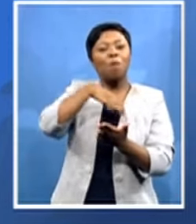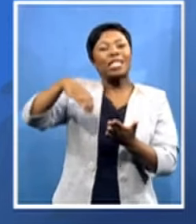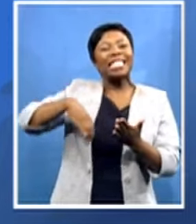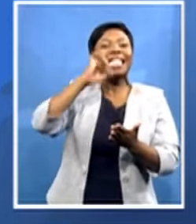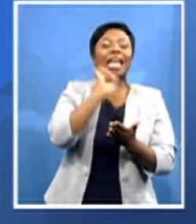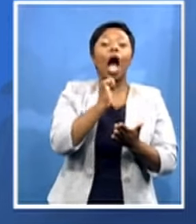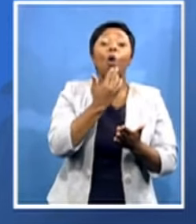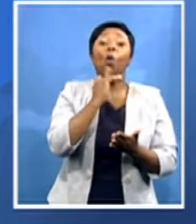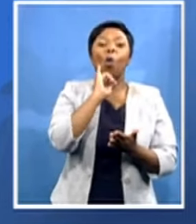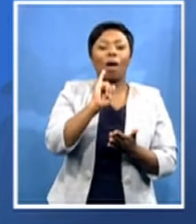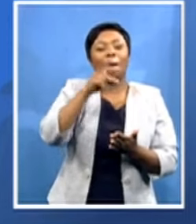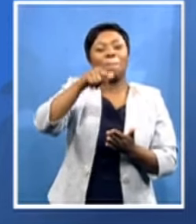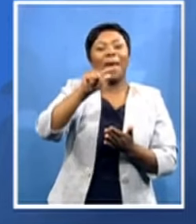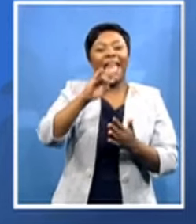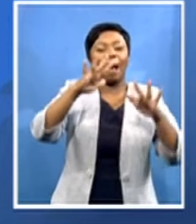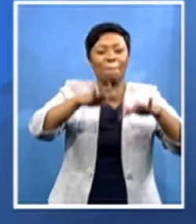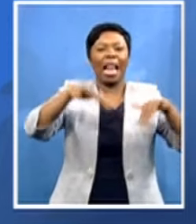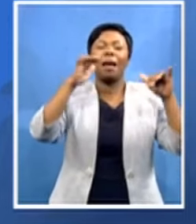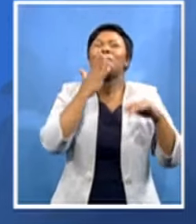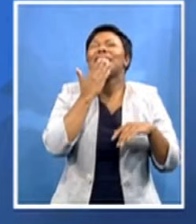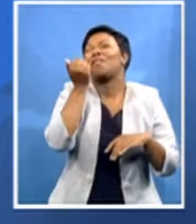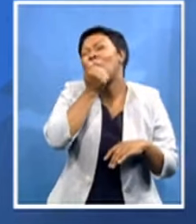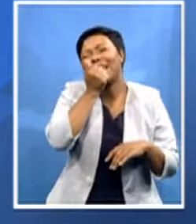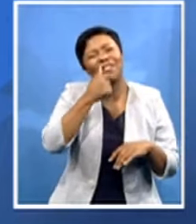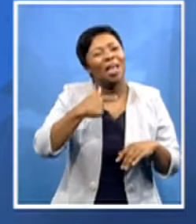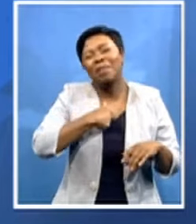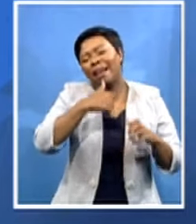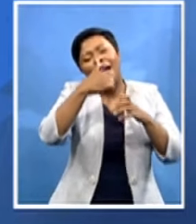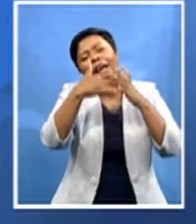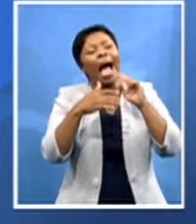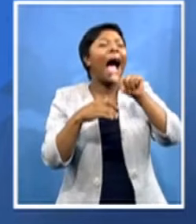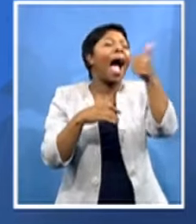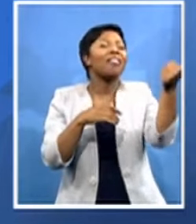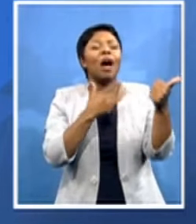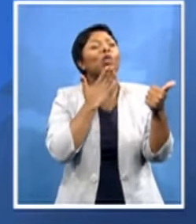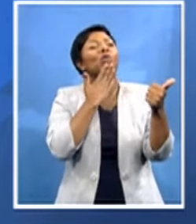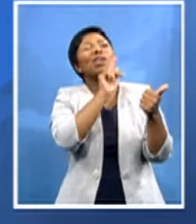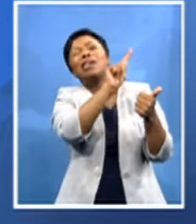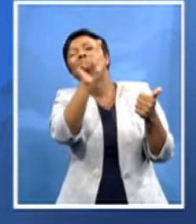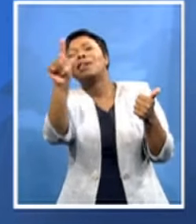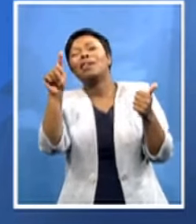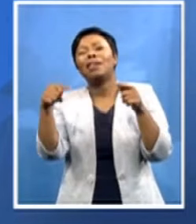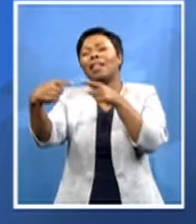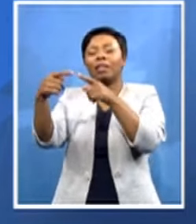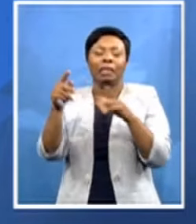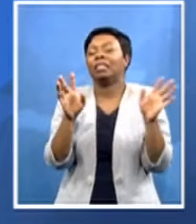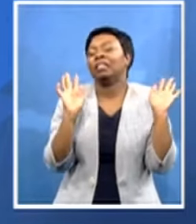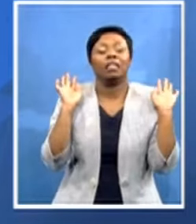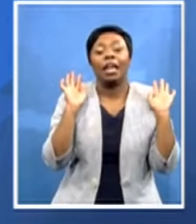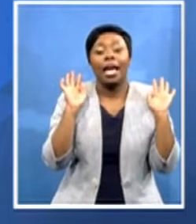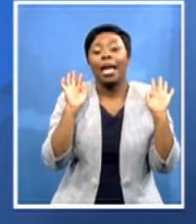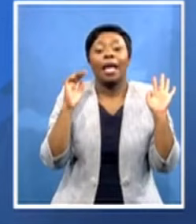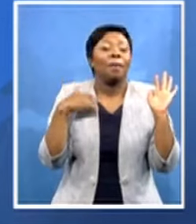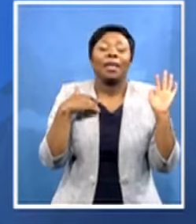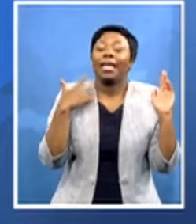forgive me i'm not going to talk about any other who is conducting chief charumbira i i mean my uh i cannot